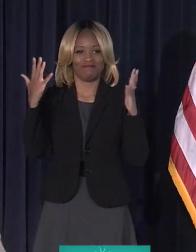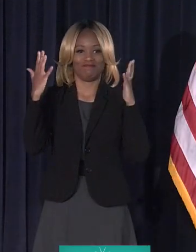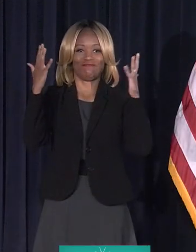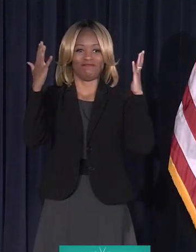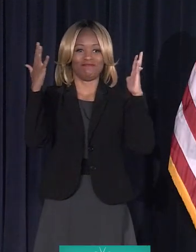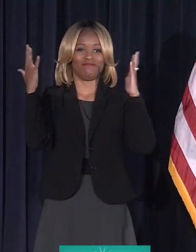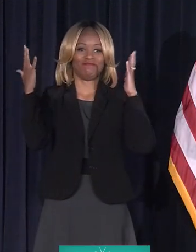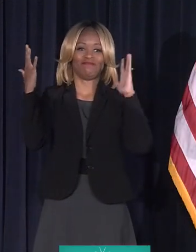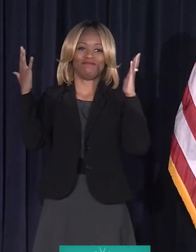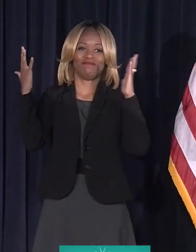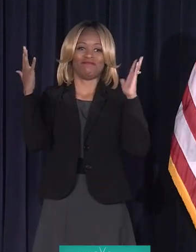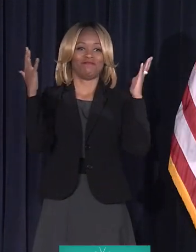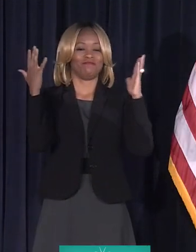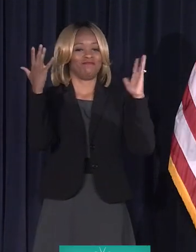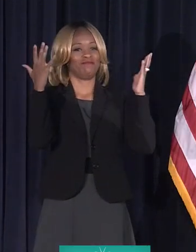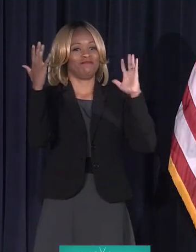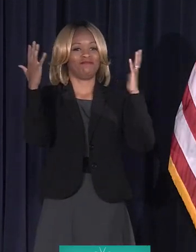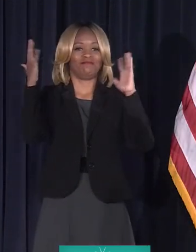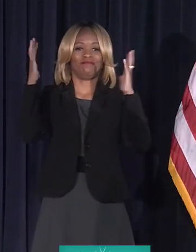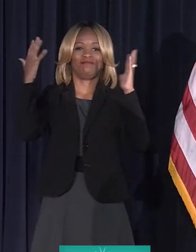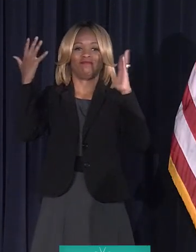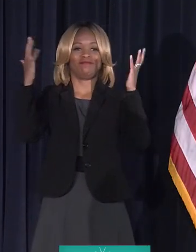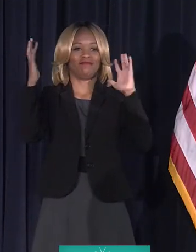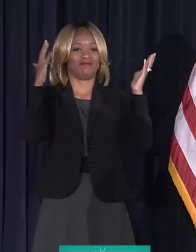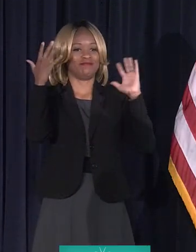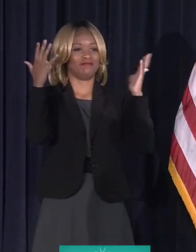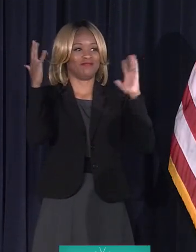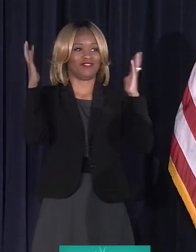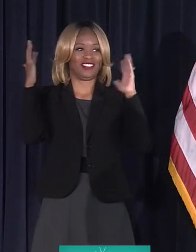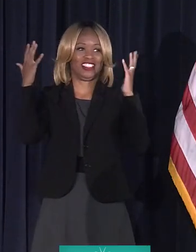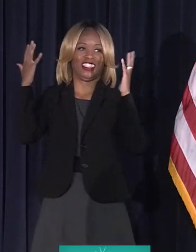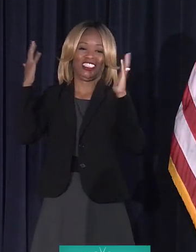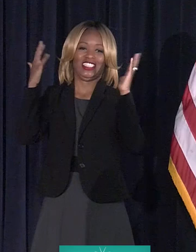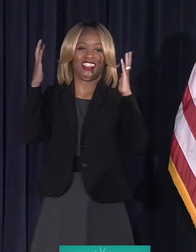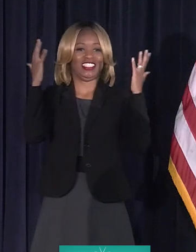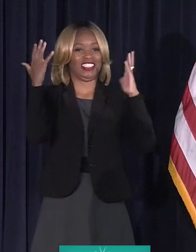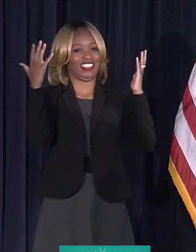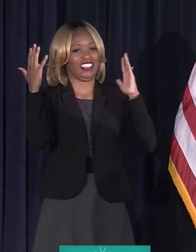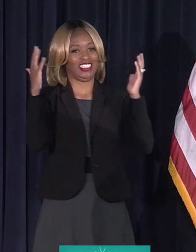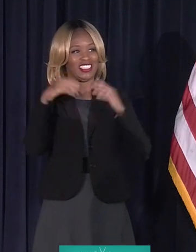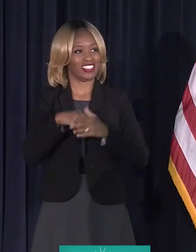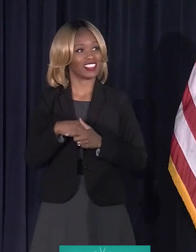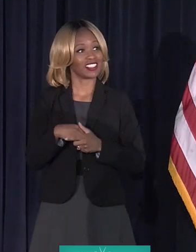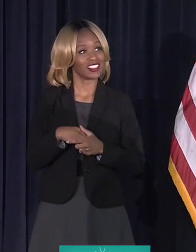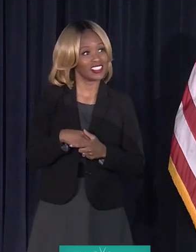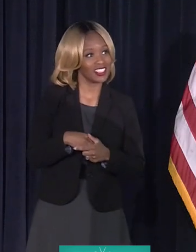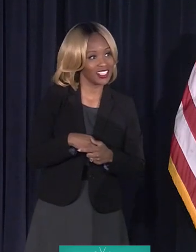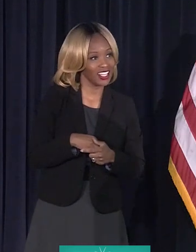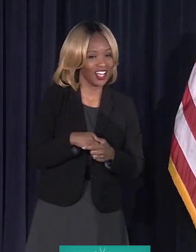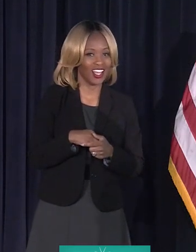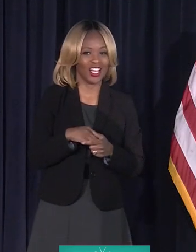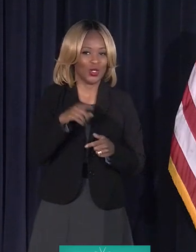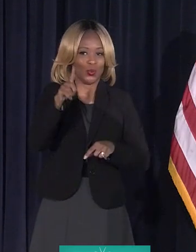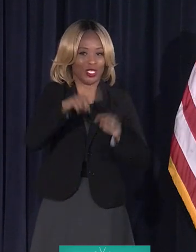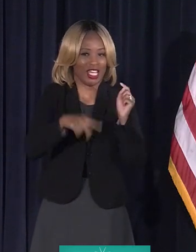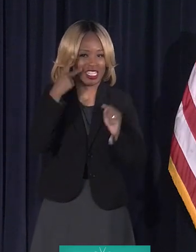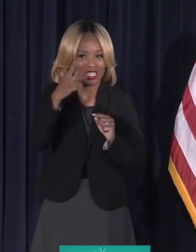I don't know if you remember my email that I sent you, but – I hope you can't see me blushing up here.